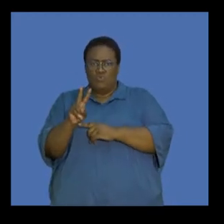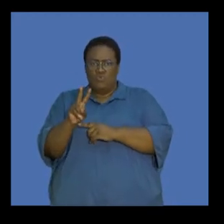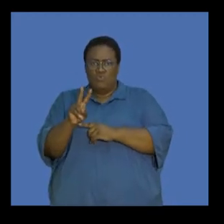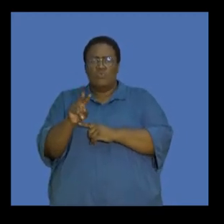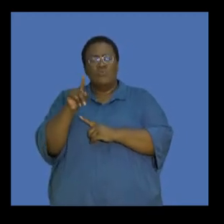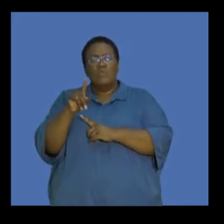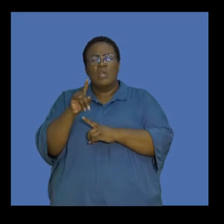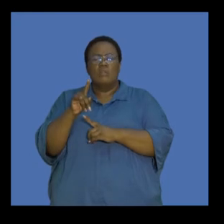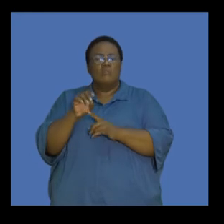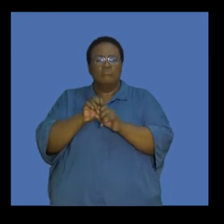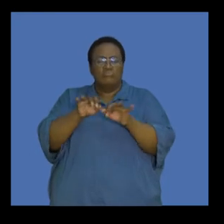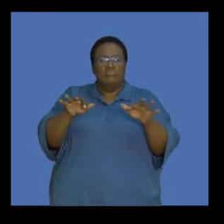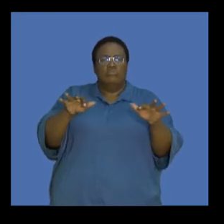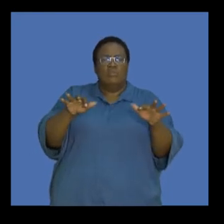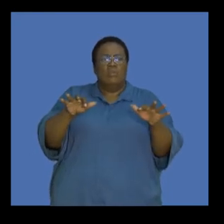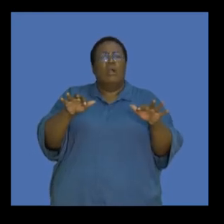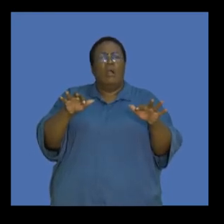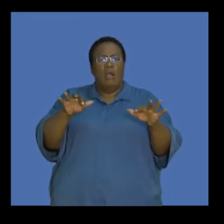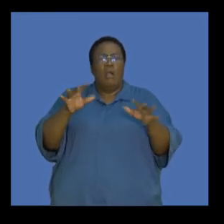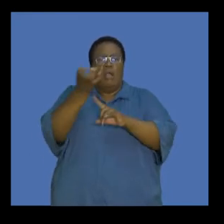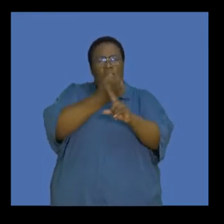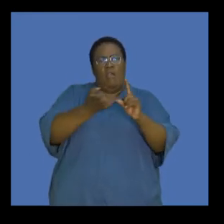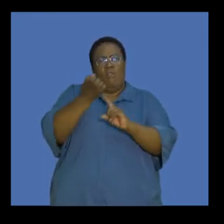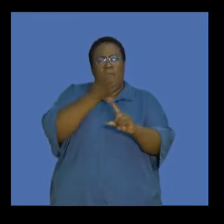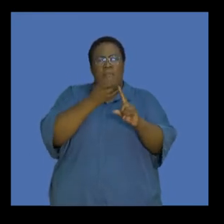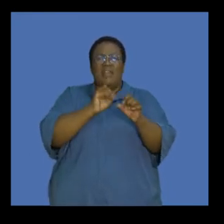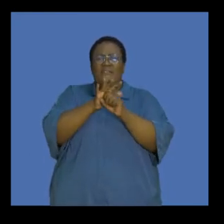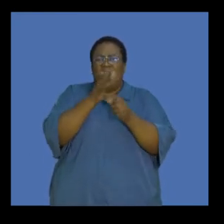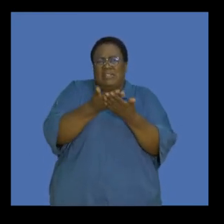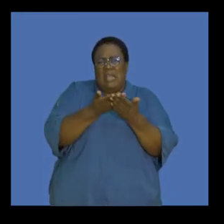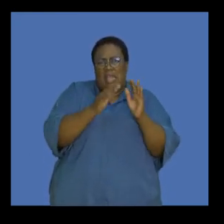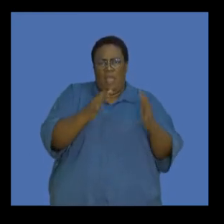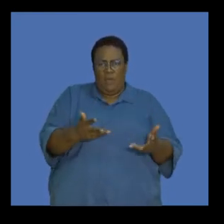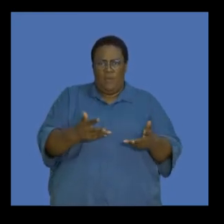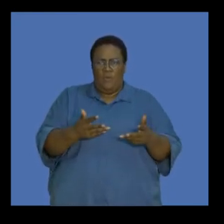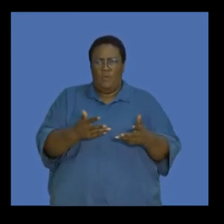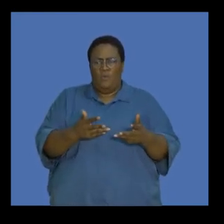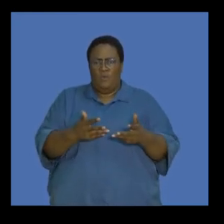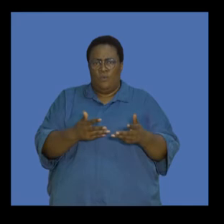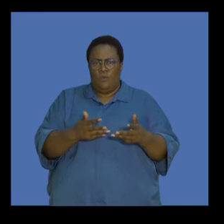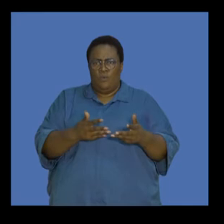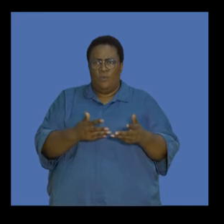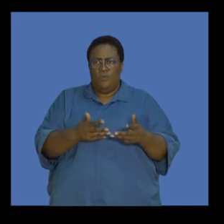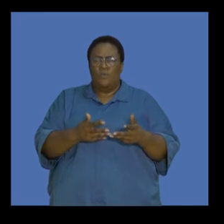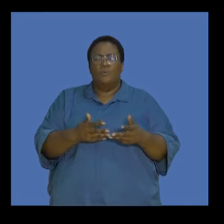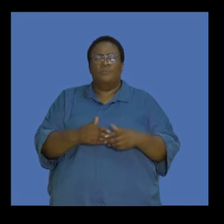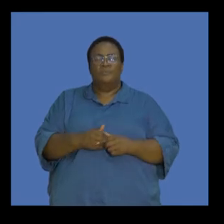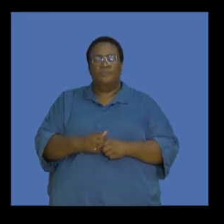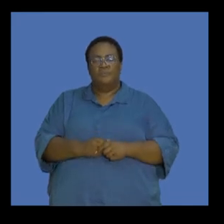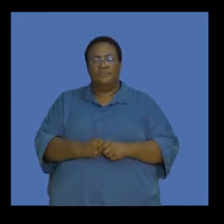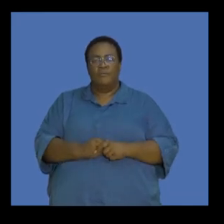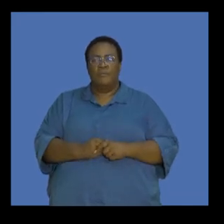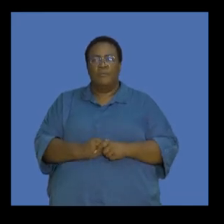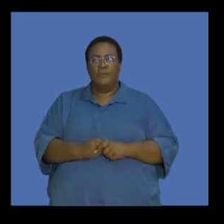on the environment, and we also need to spend some time looking at what methane emissions are and how these contribute to the greenhouse